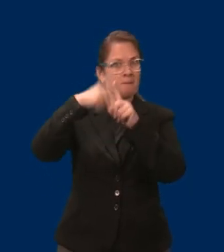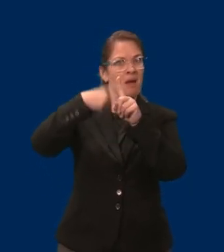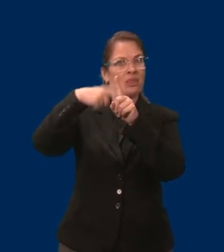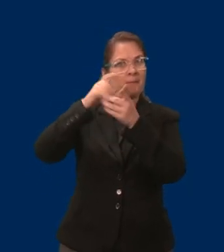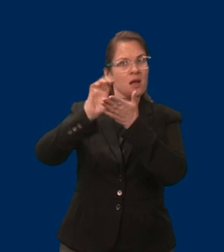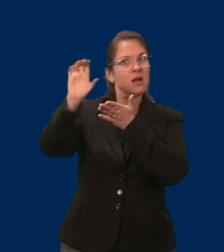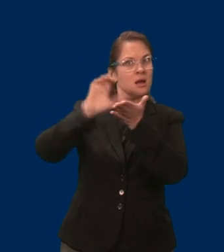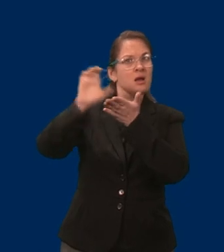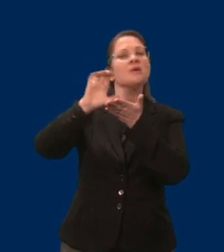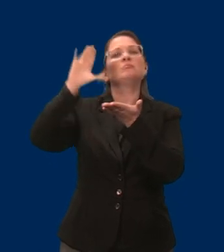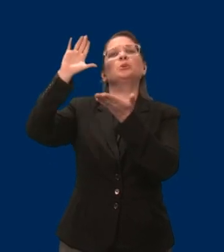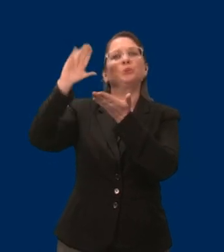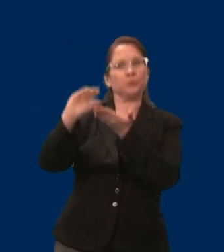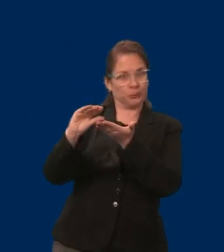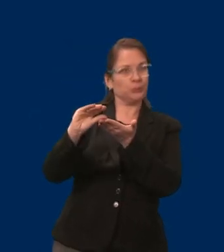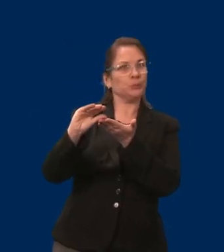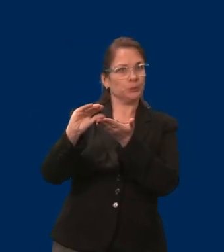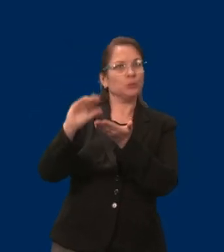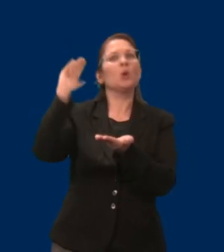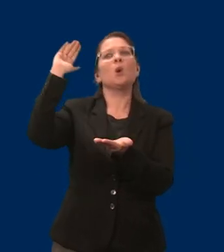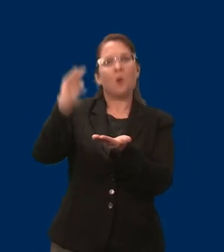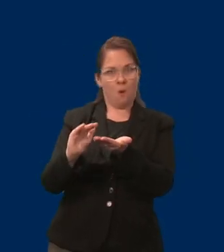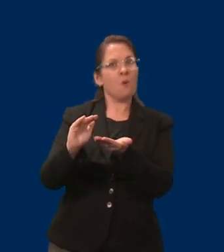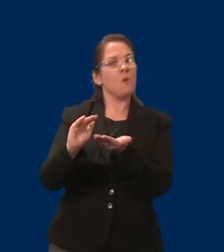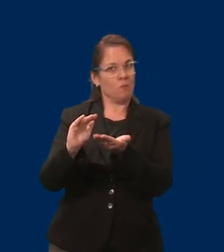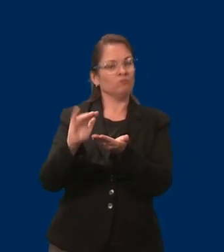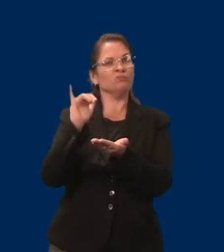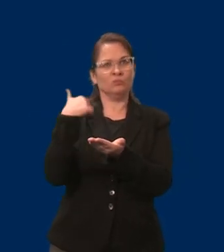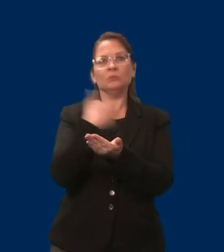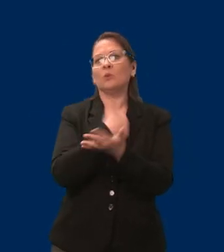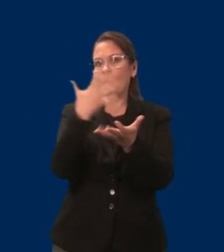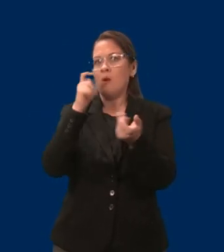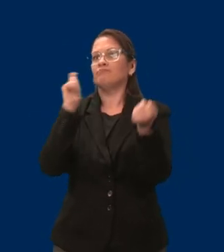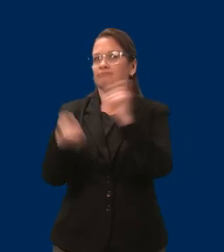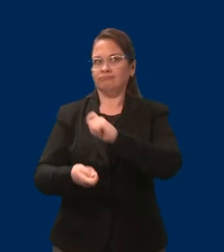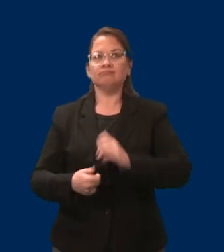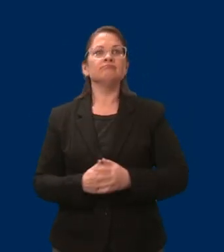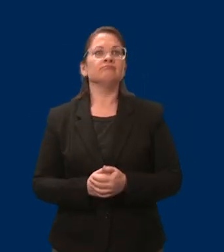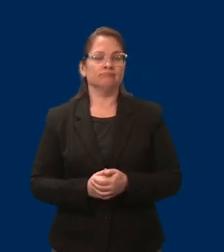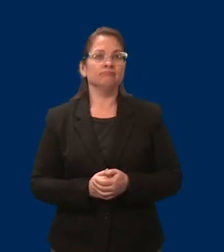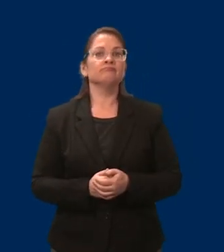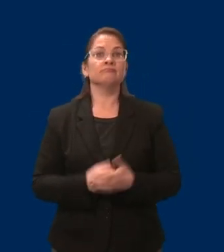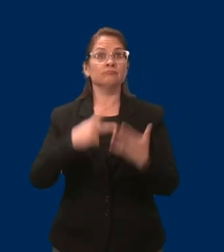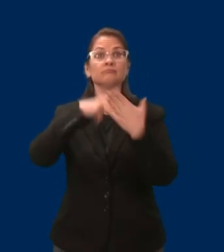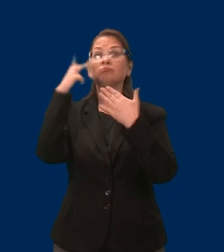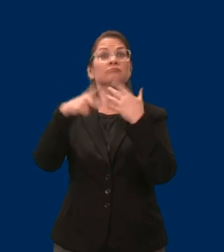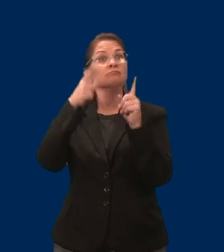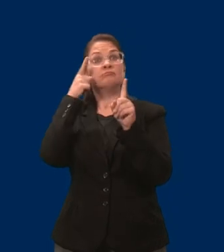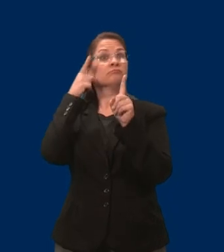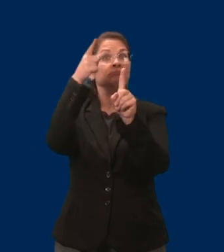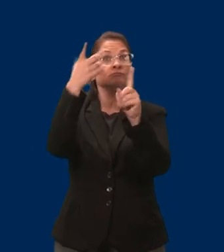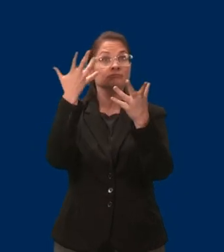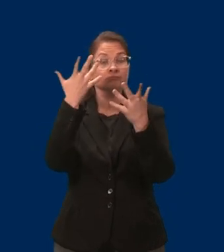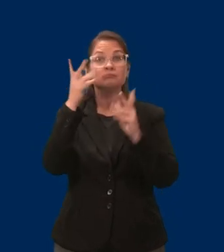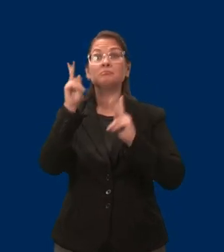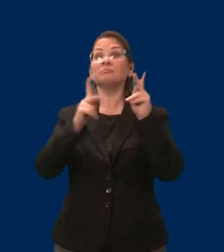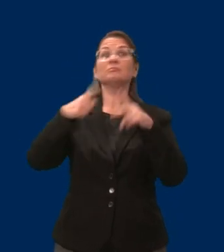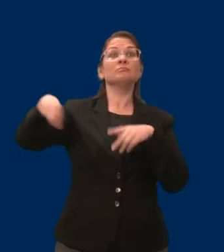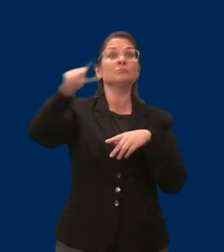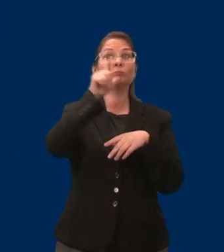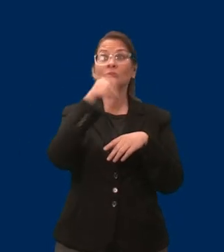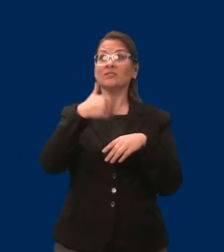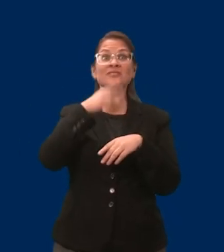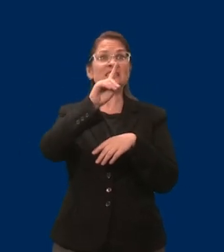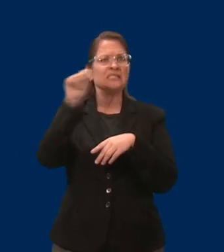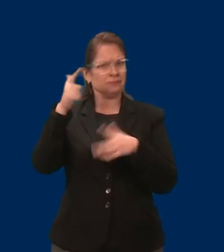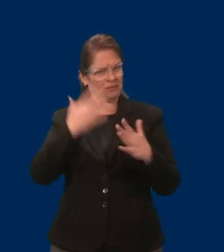This program was designed to help people with disabilities reach the same starting line as everyone else, but with a significant financial burden,